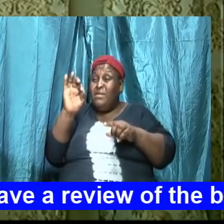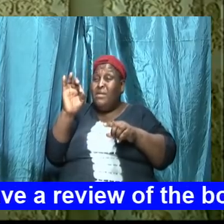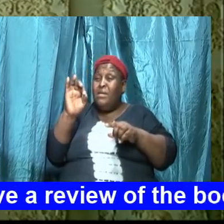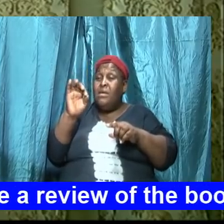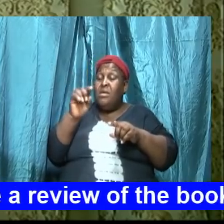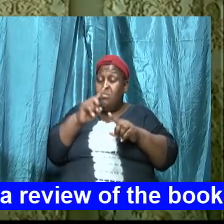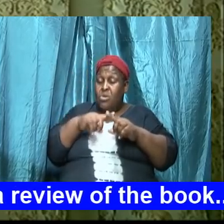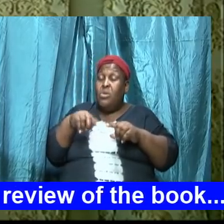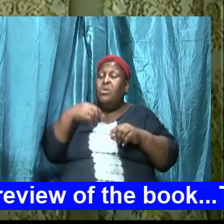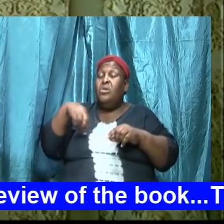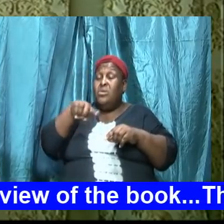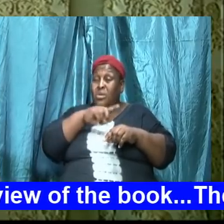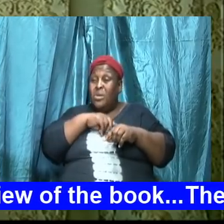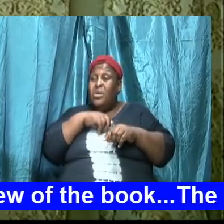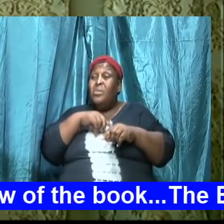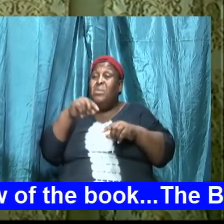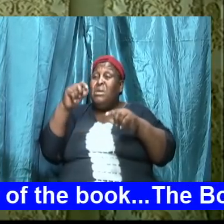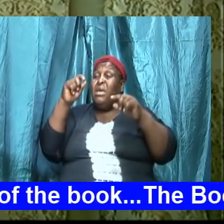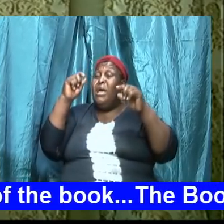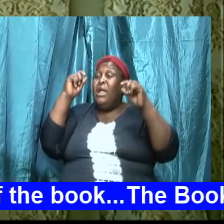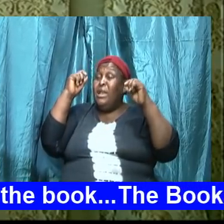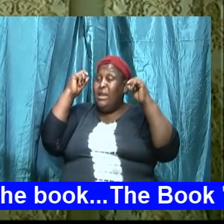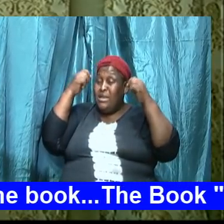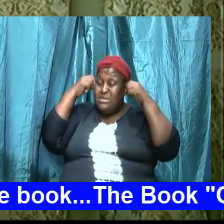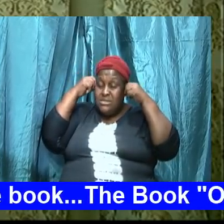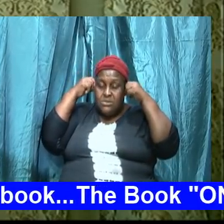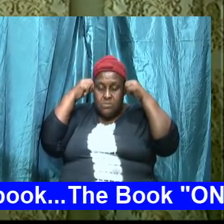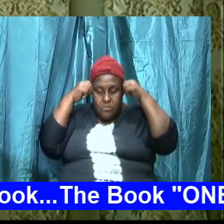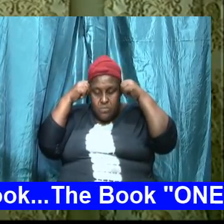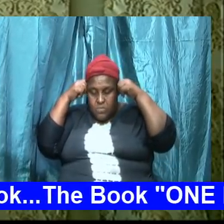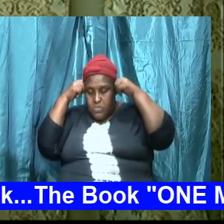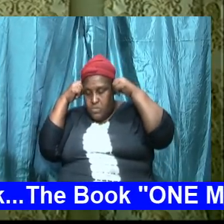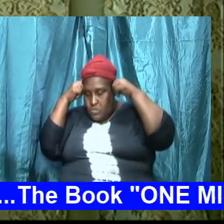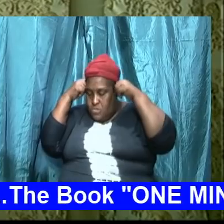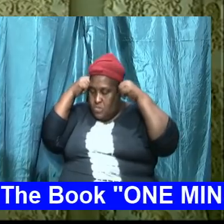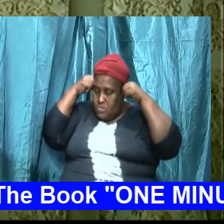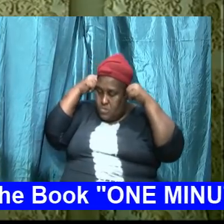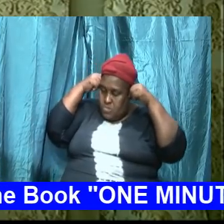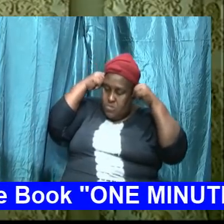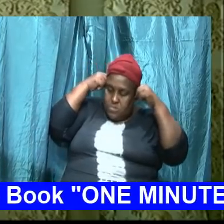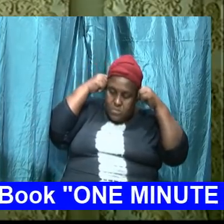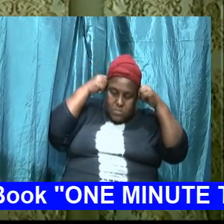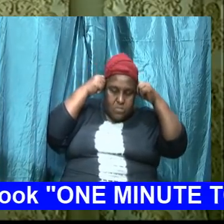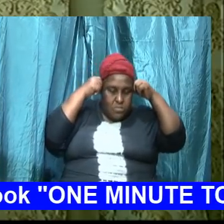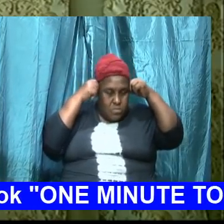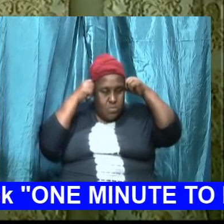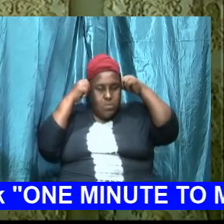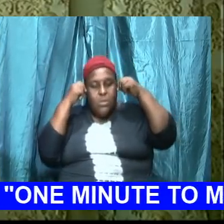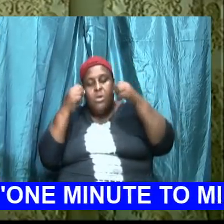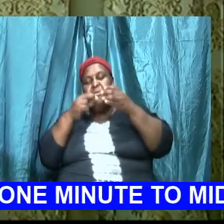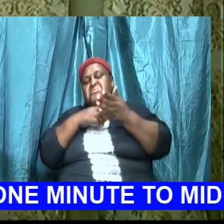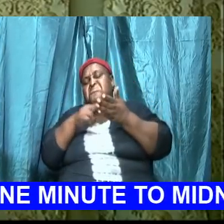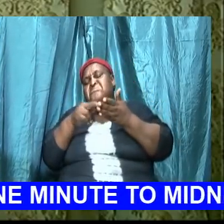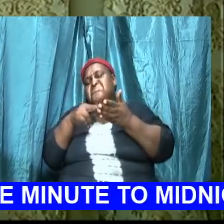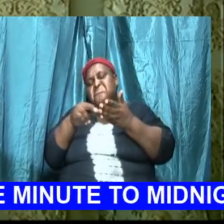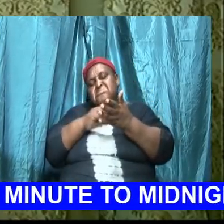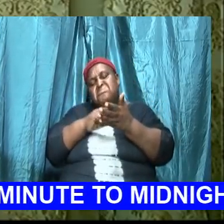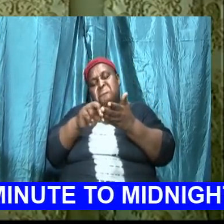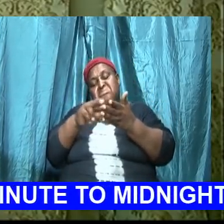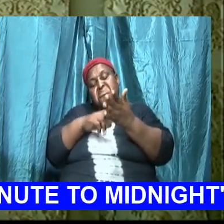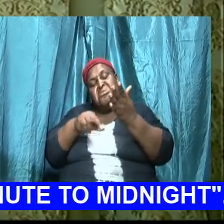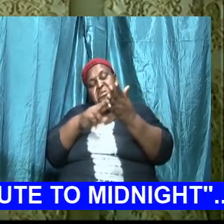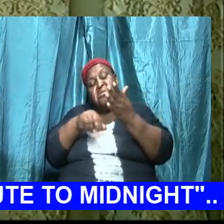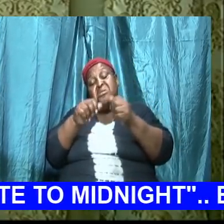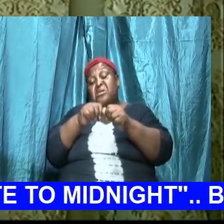can't listen to R. Kelly for days and end and we listen to everything else and we read everything else we have